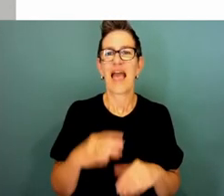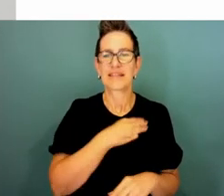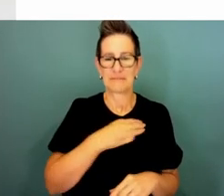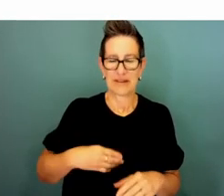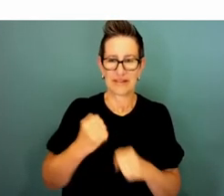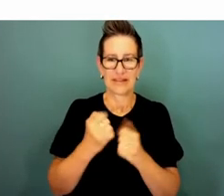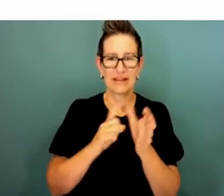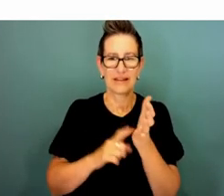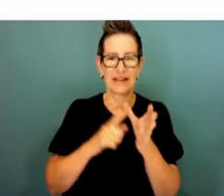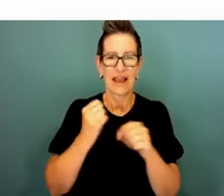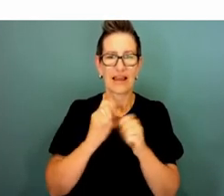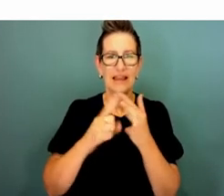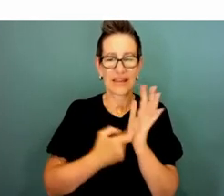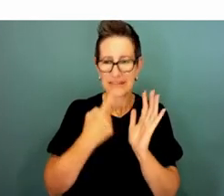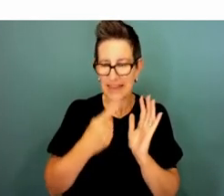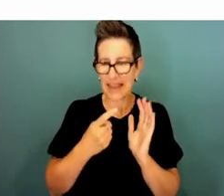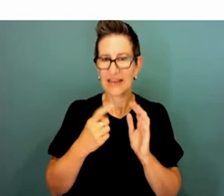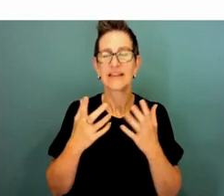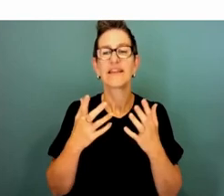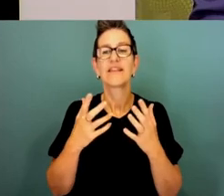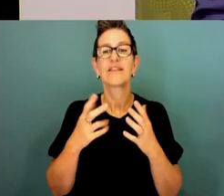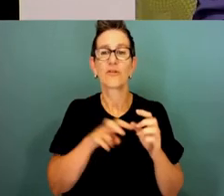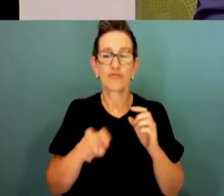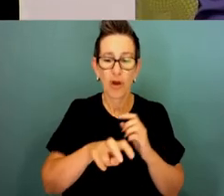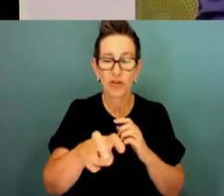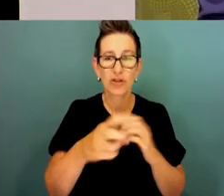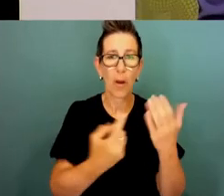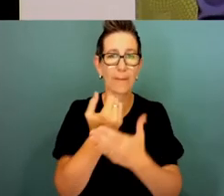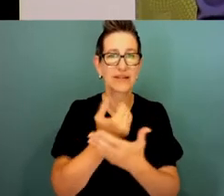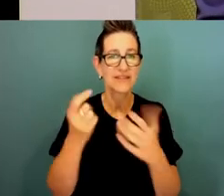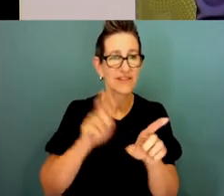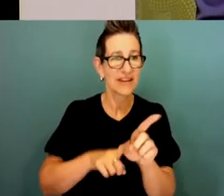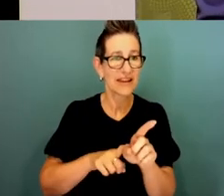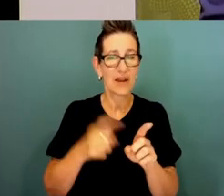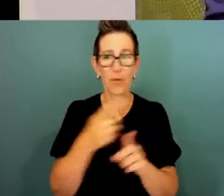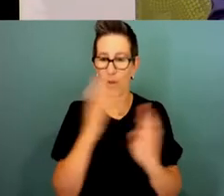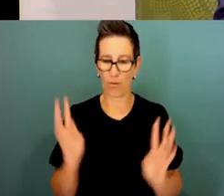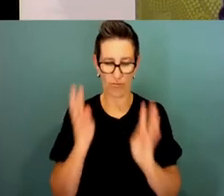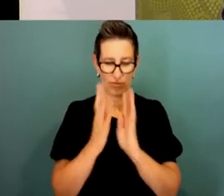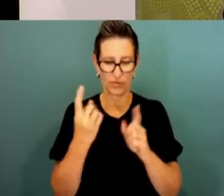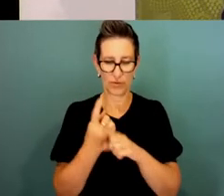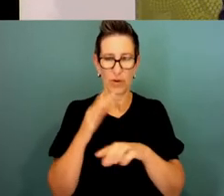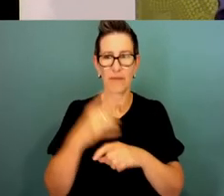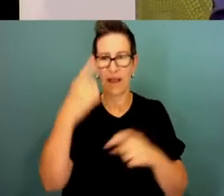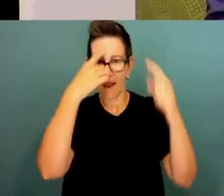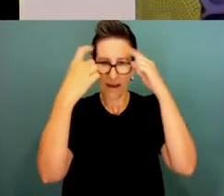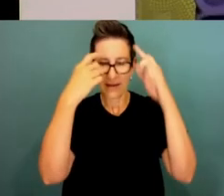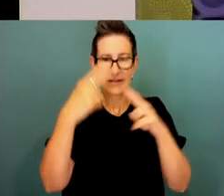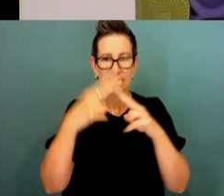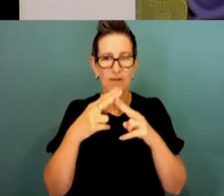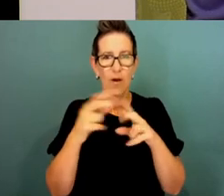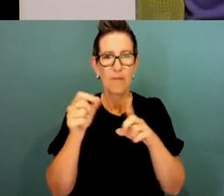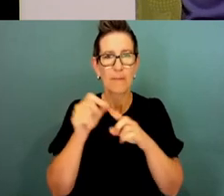State of the Service Roadshow is an annual occasion where we come together and talk through ideas for the public service